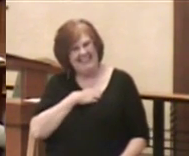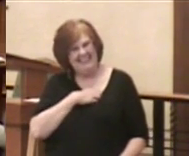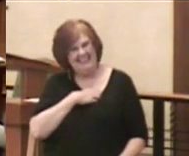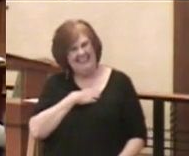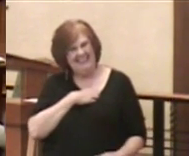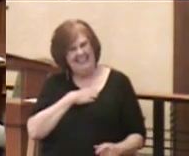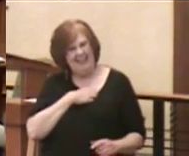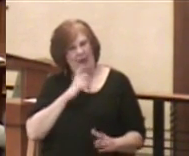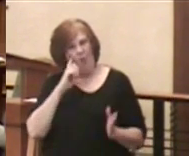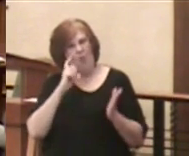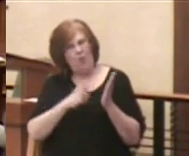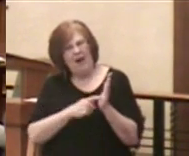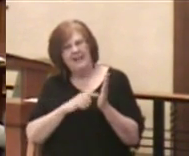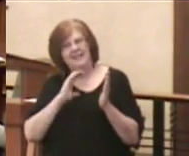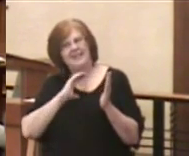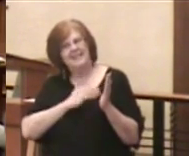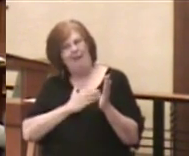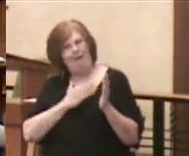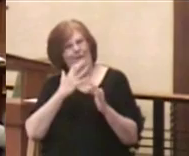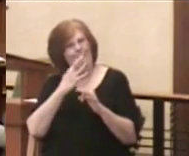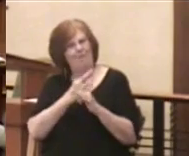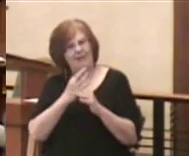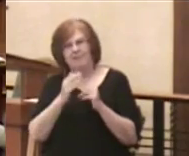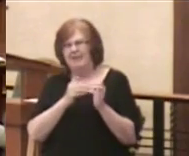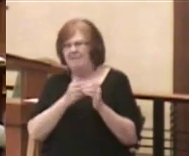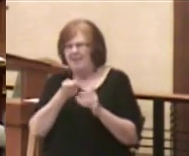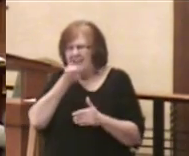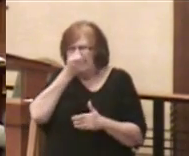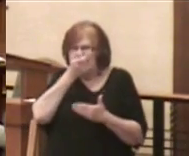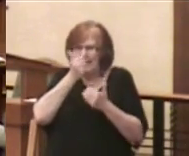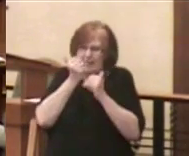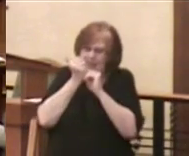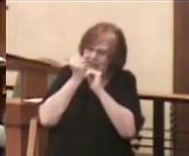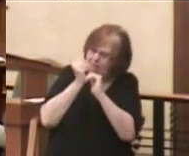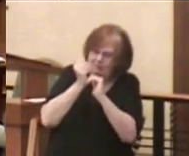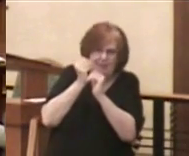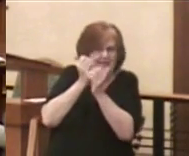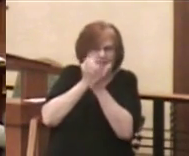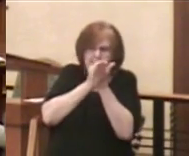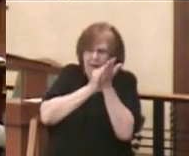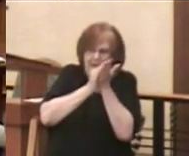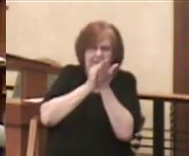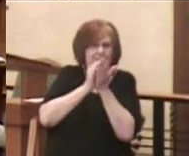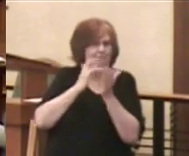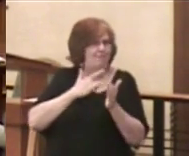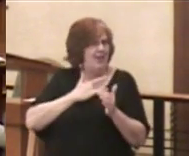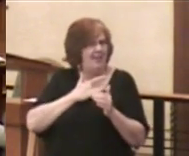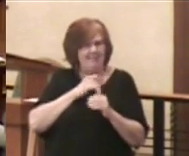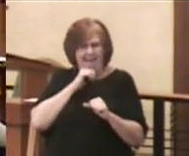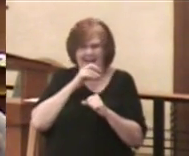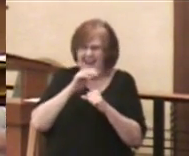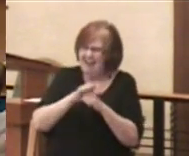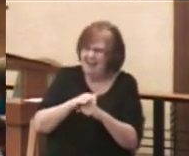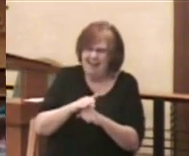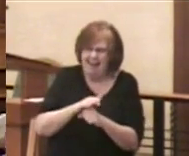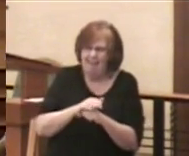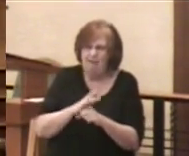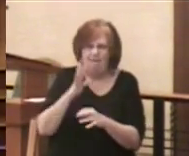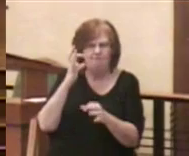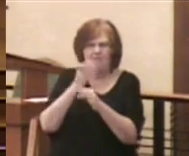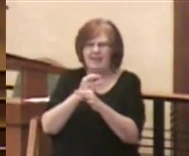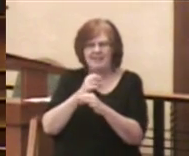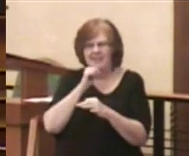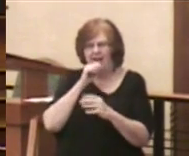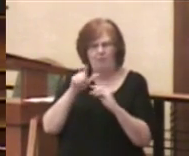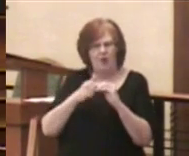faith we have even if it is small and even if we feel like it is not enough. Faith is not a quantity.